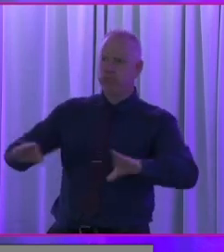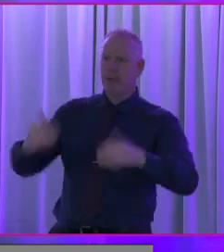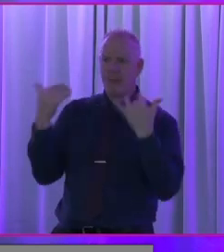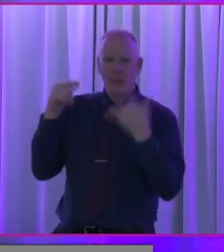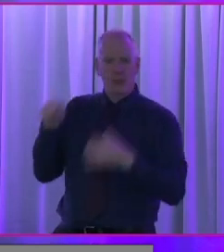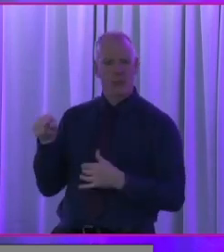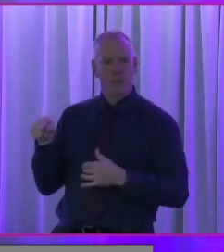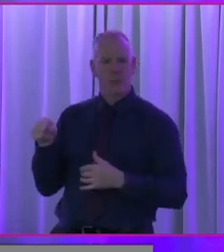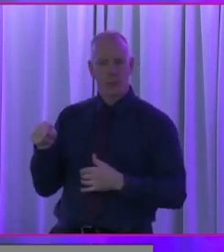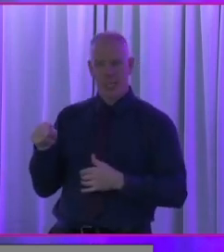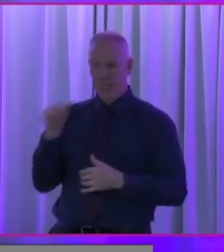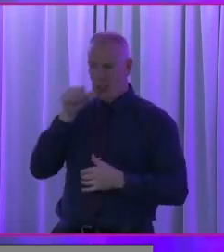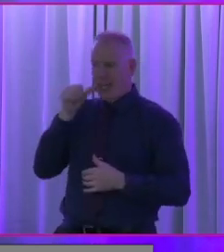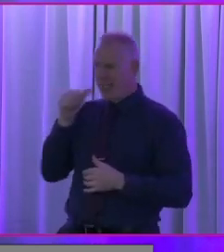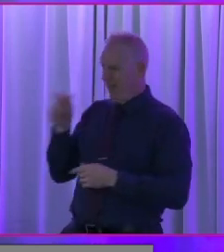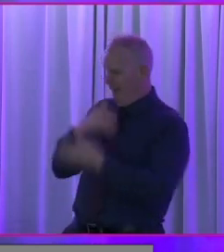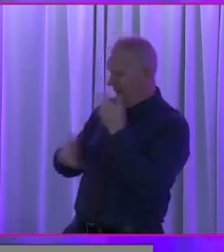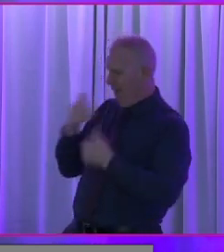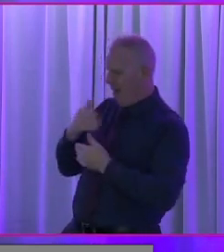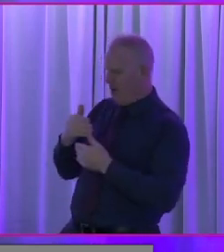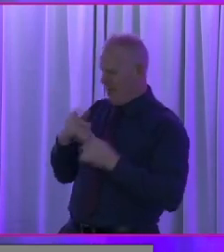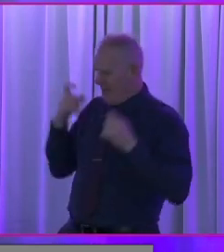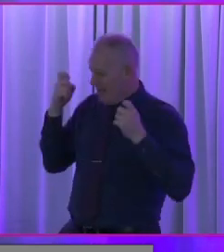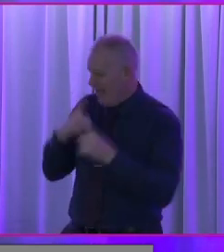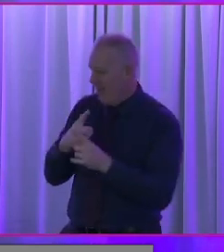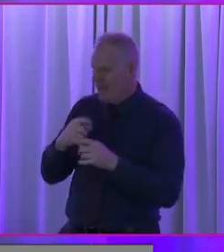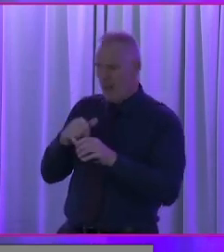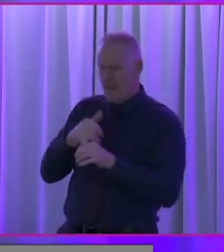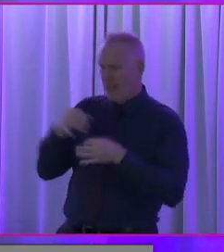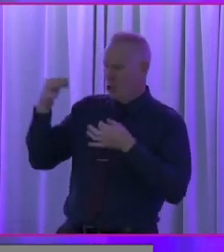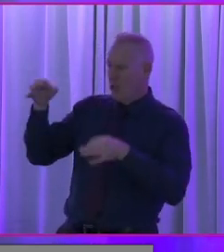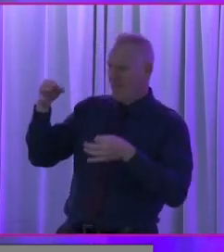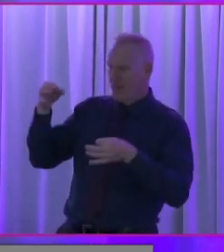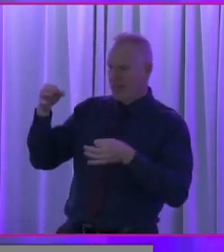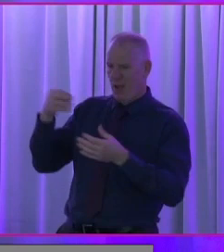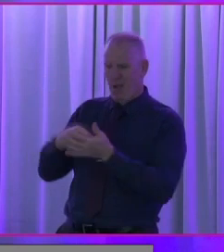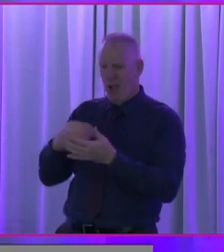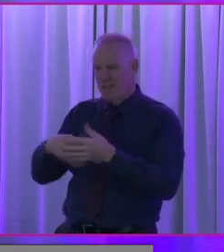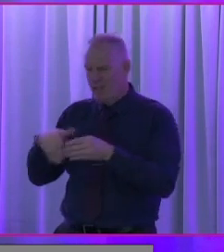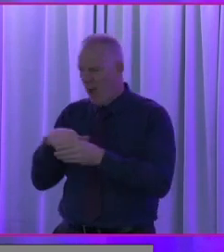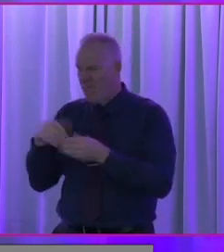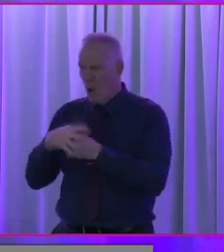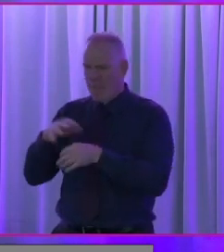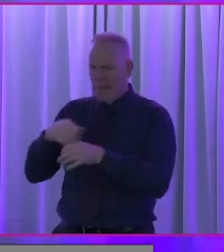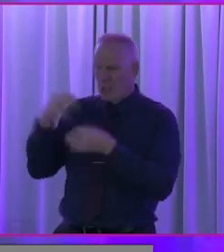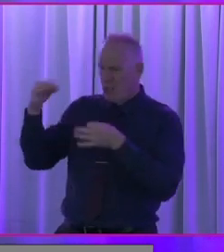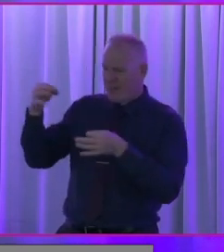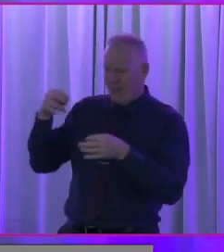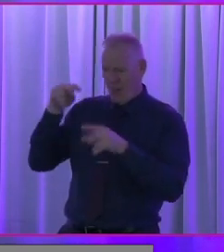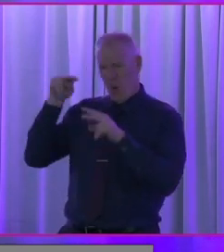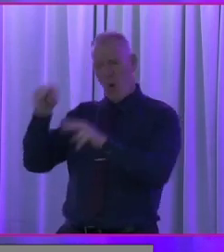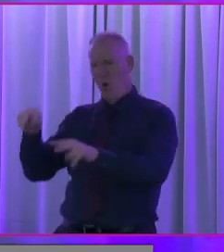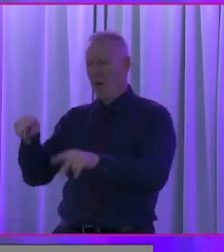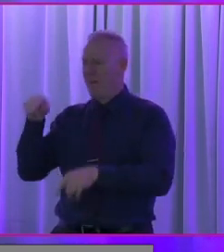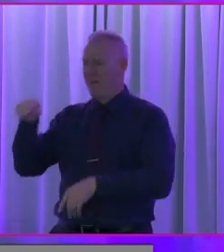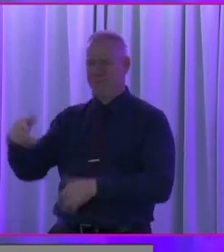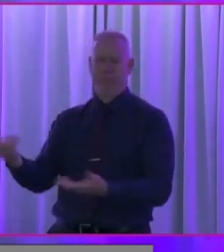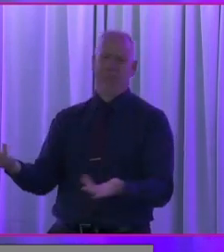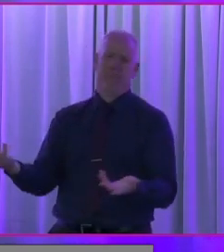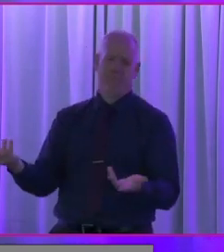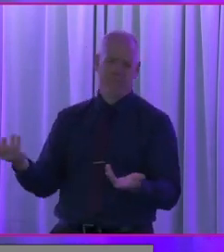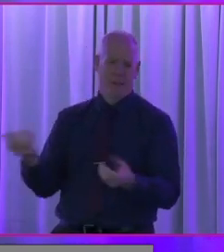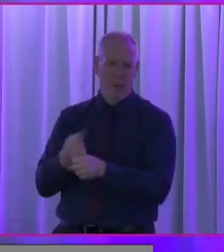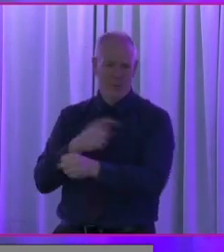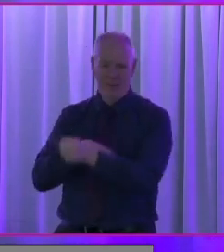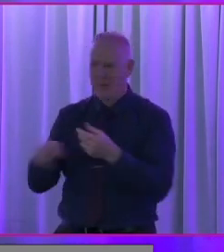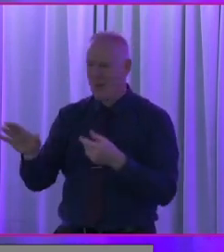hearing stories since yesterday about the difficulty in getting medical certification and the costs involved as well. We need to look at this too, but this